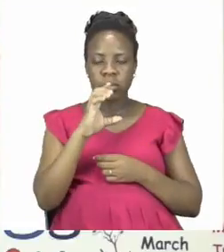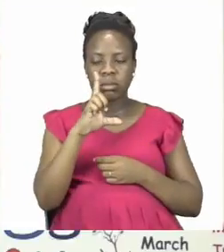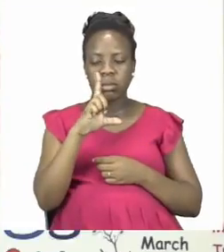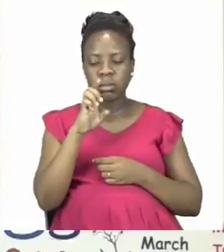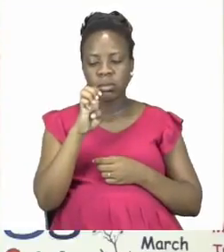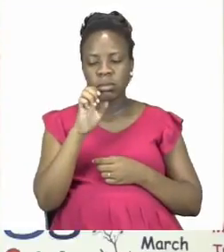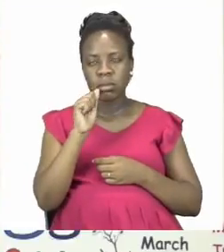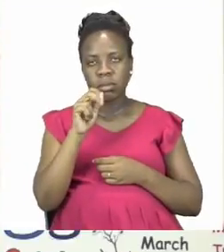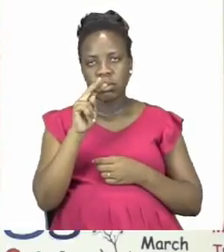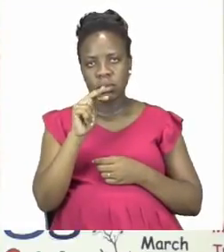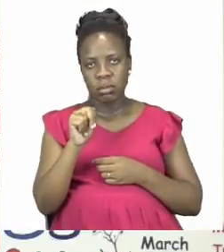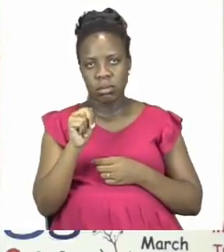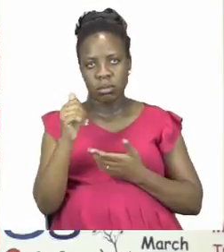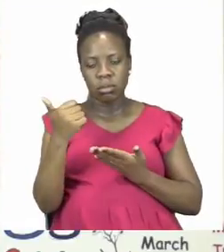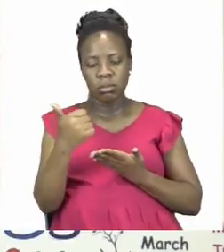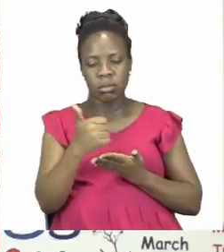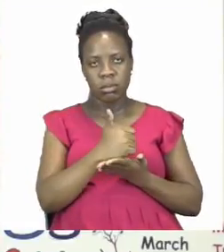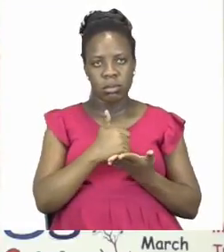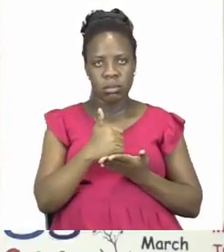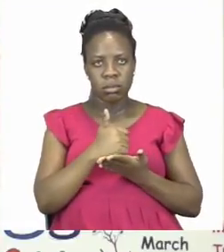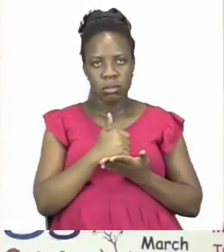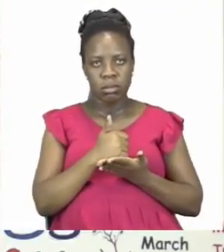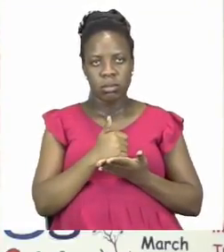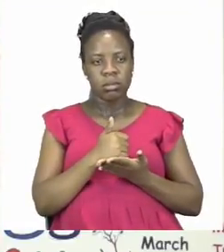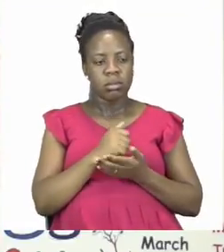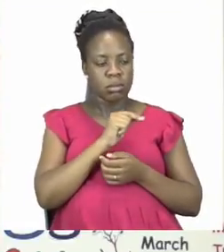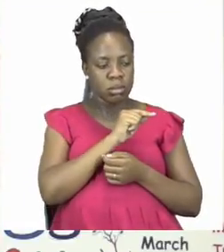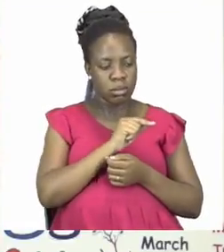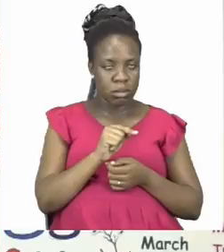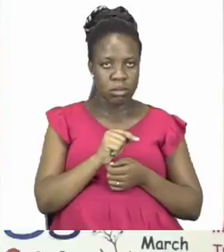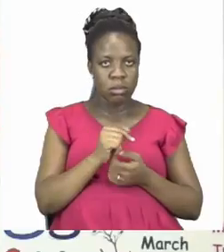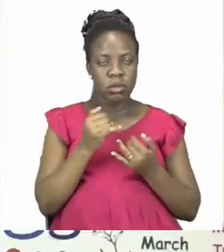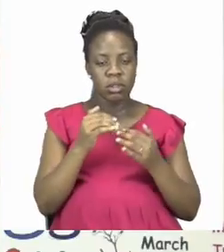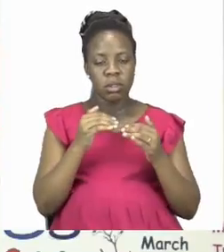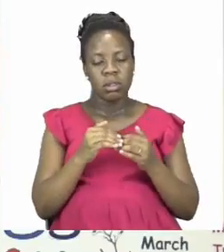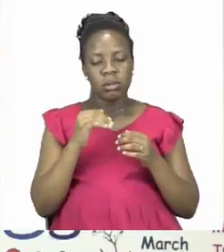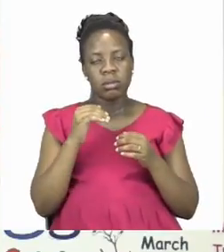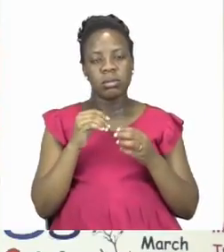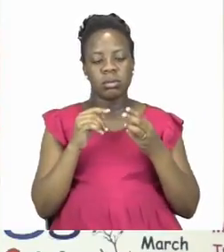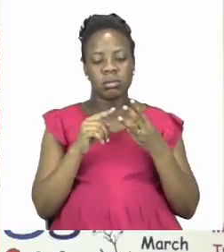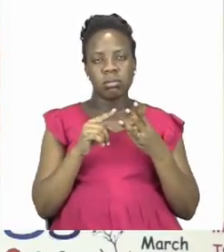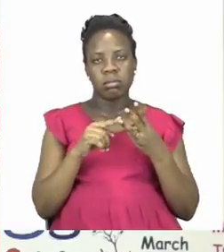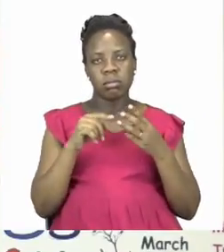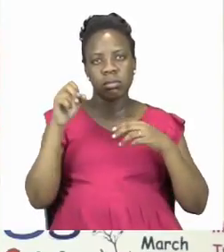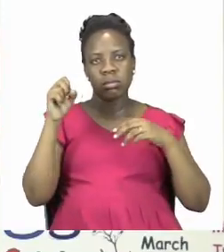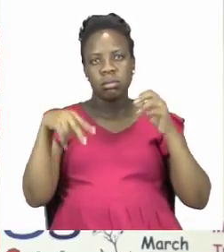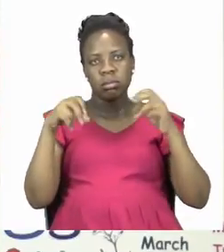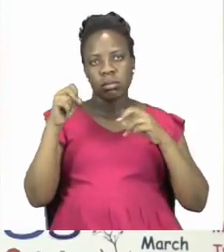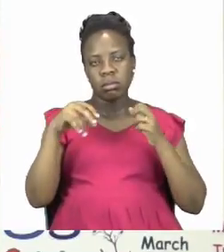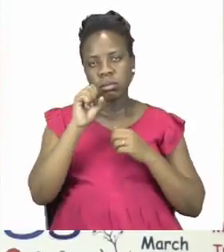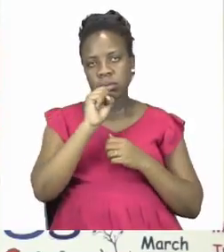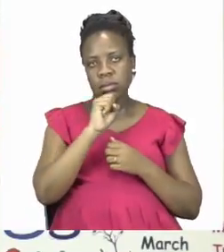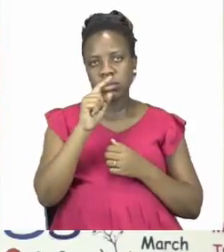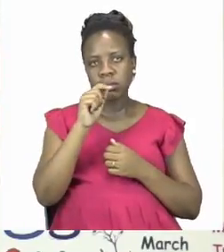clean so we have to go ahead and find the word stars. So remember we start with the first letter